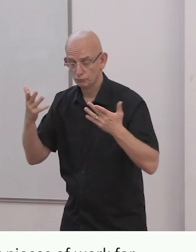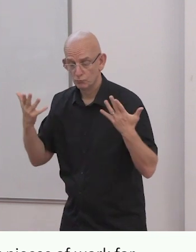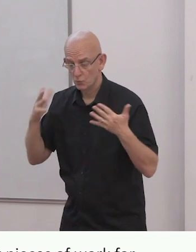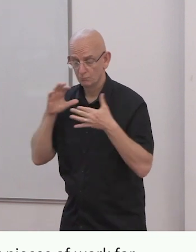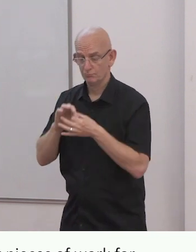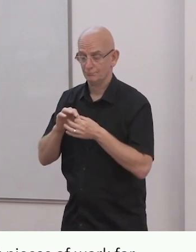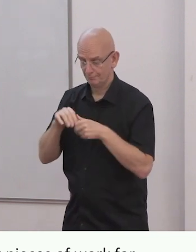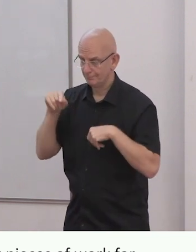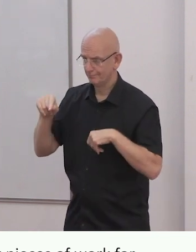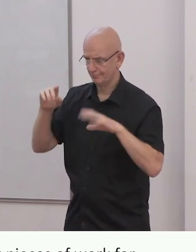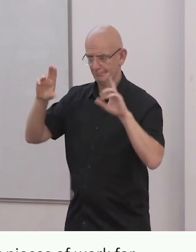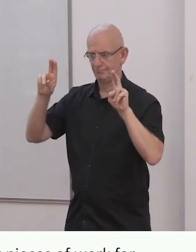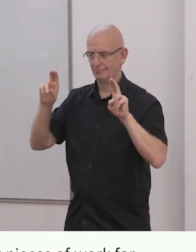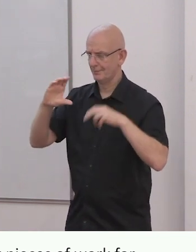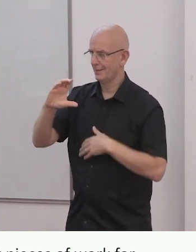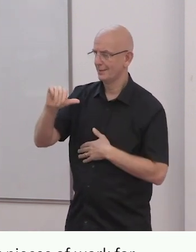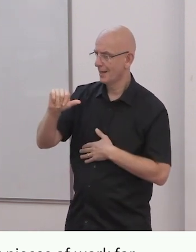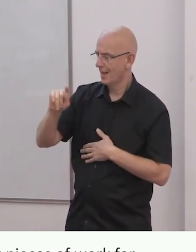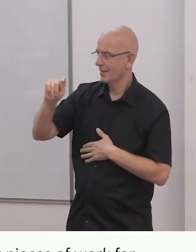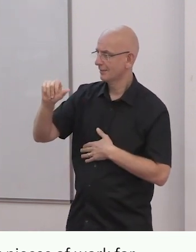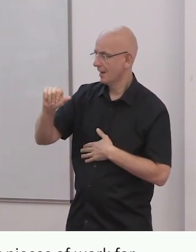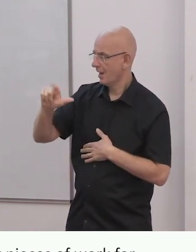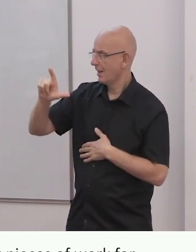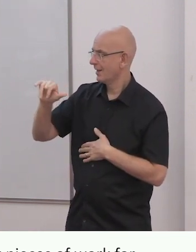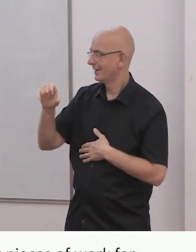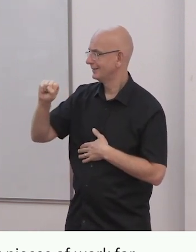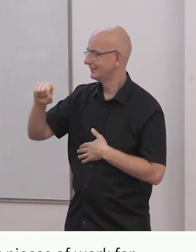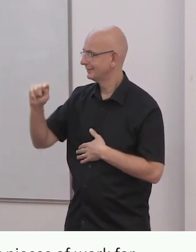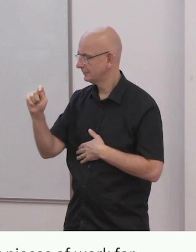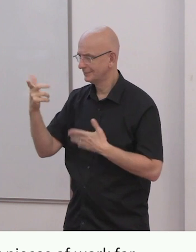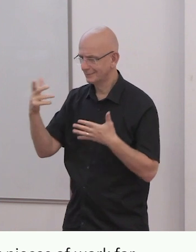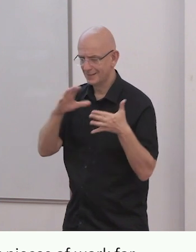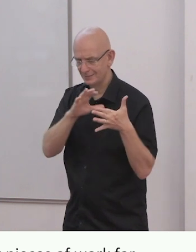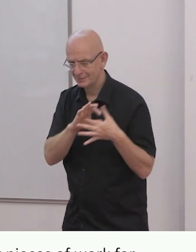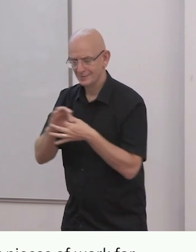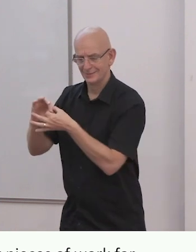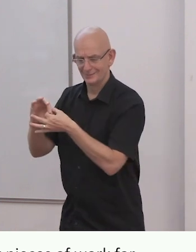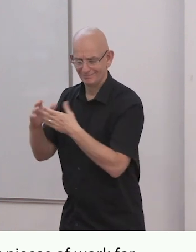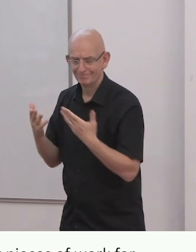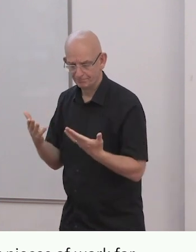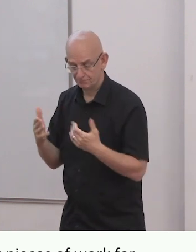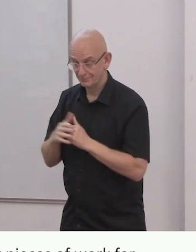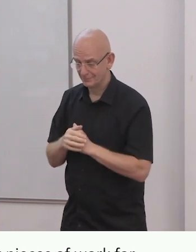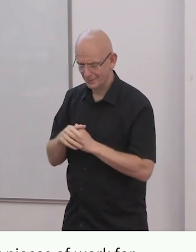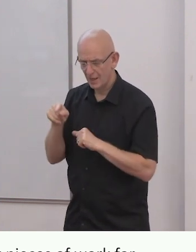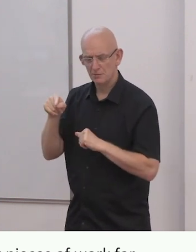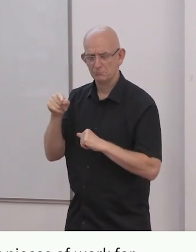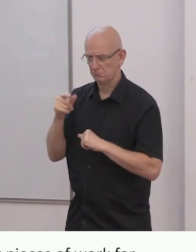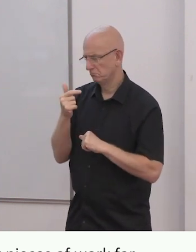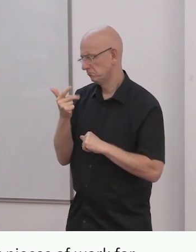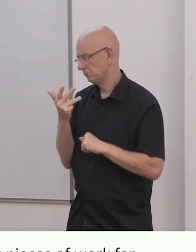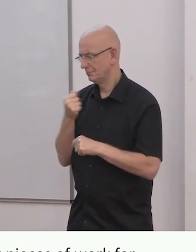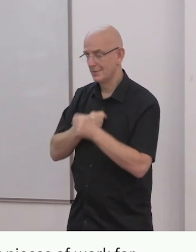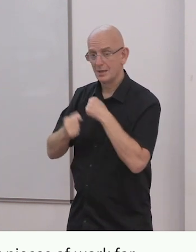A few years ago we asked our members why they wanted to be part of our network. And it was